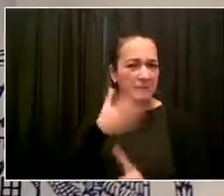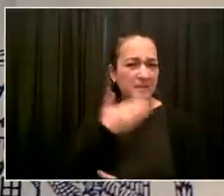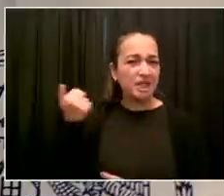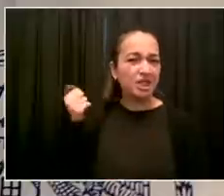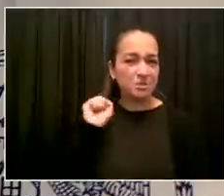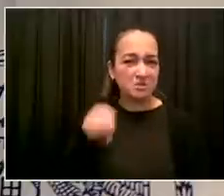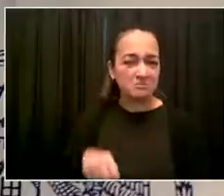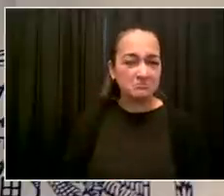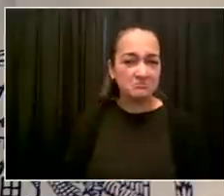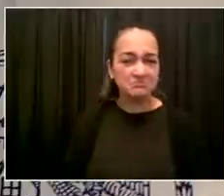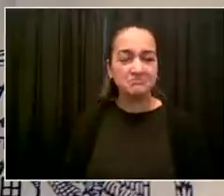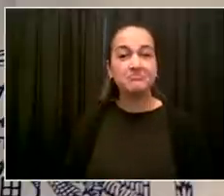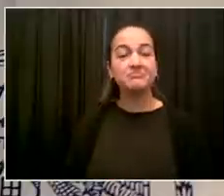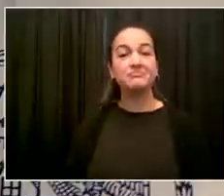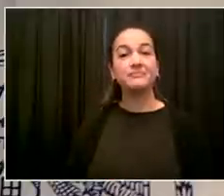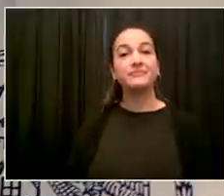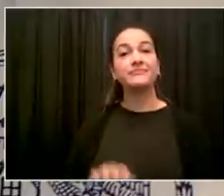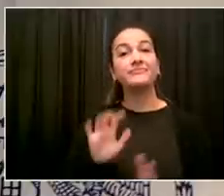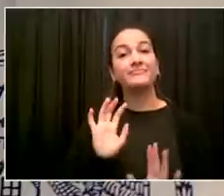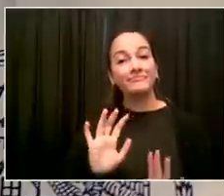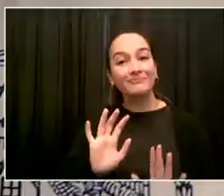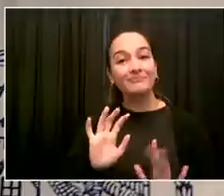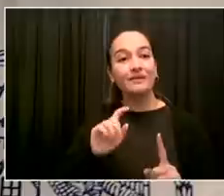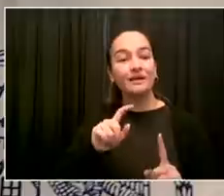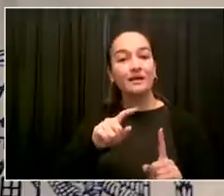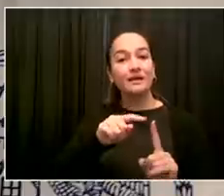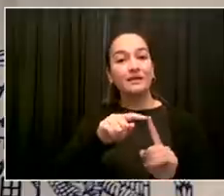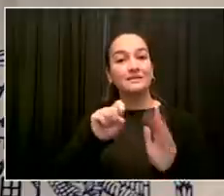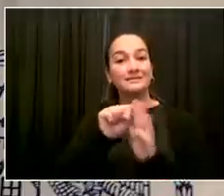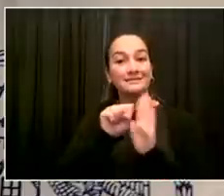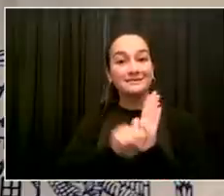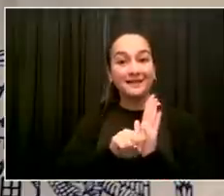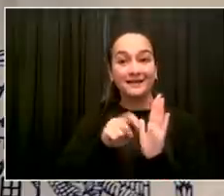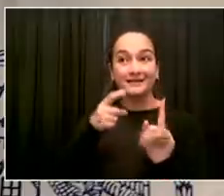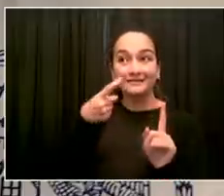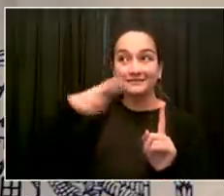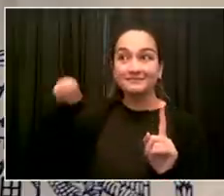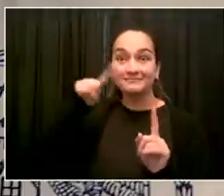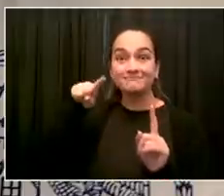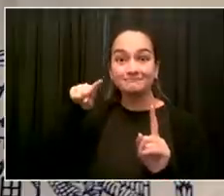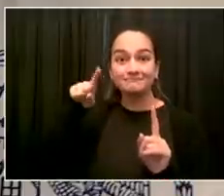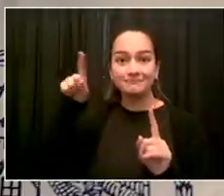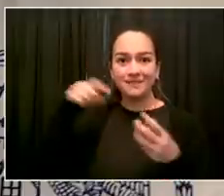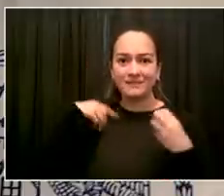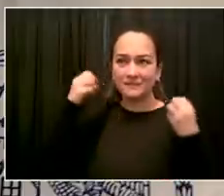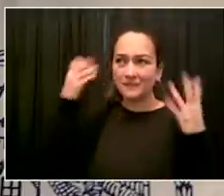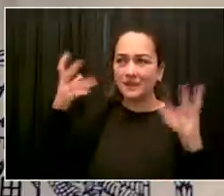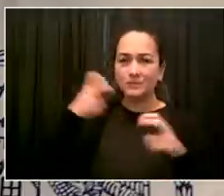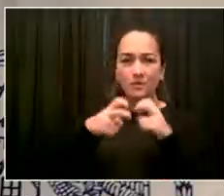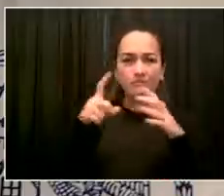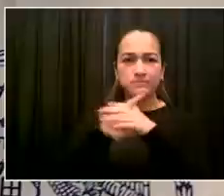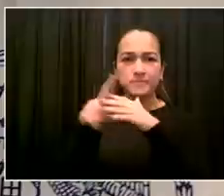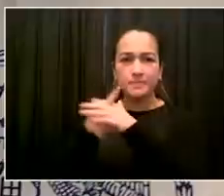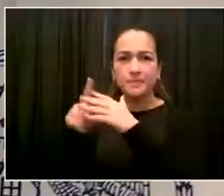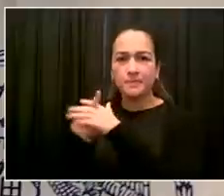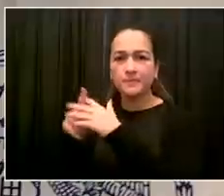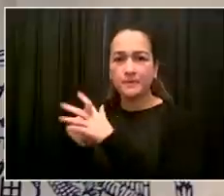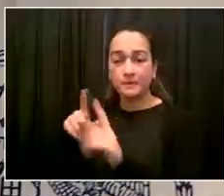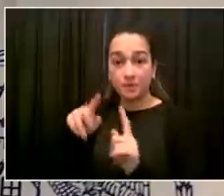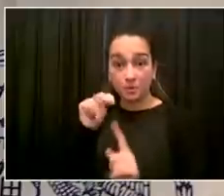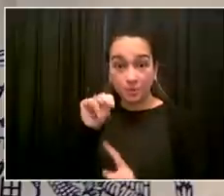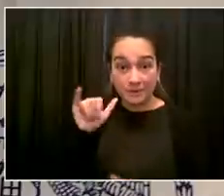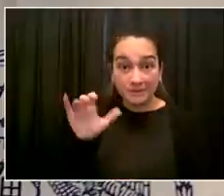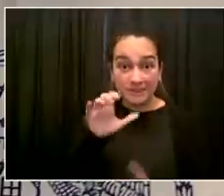big challenges around the rest of the state for sure. But I think really good work. mean, obviously, you've seen some of the